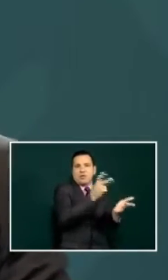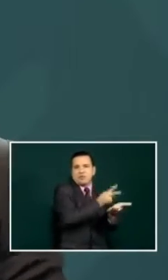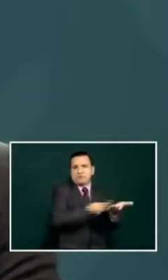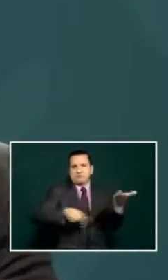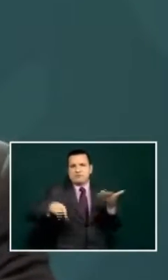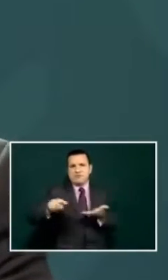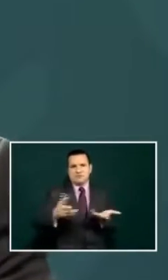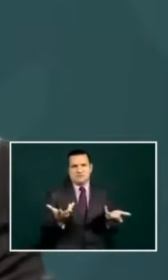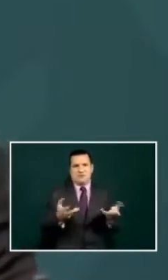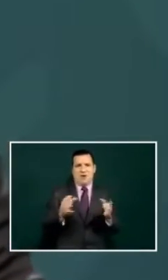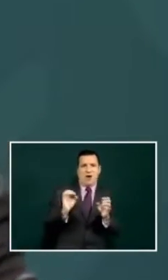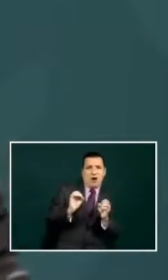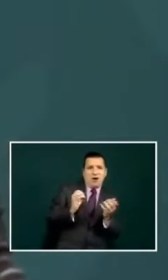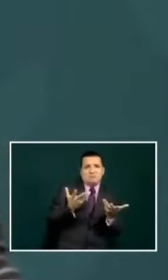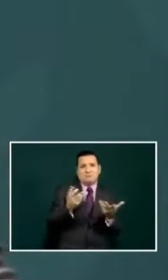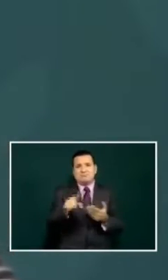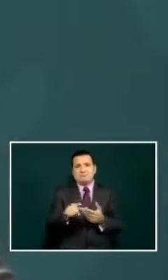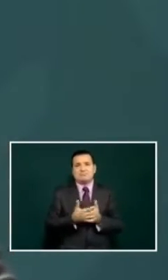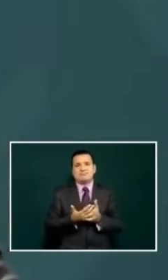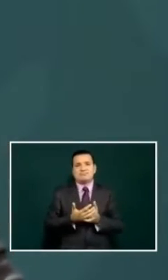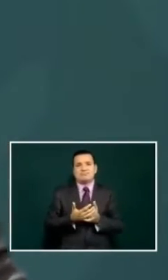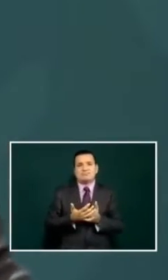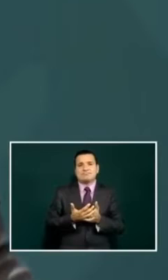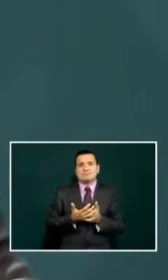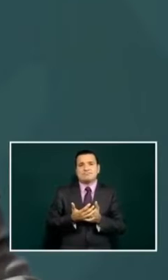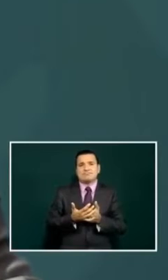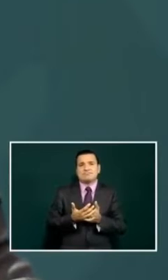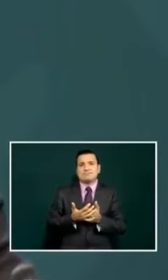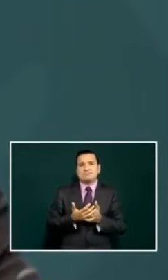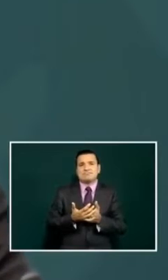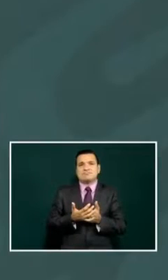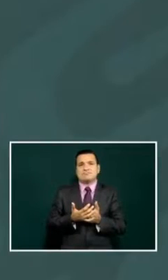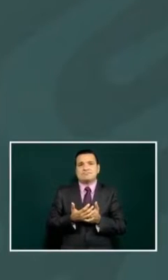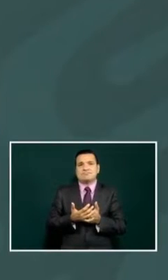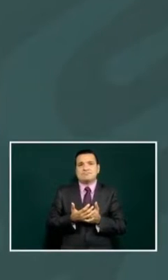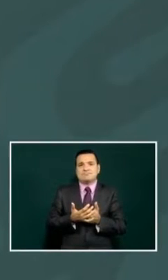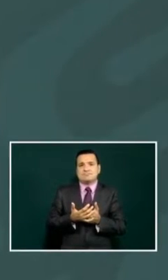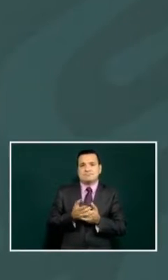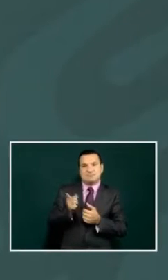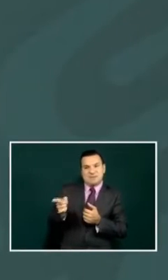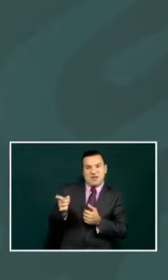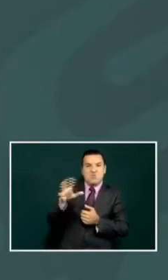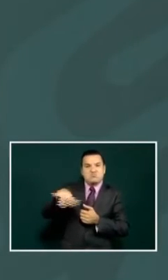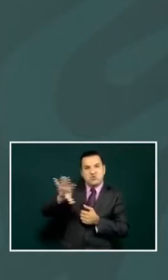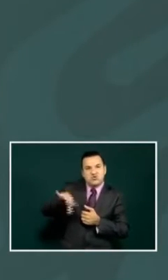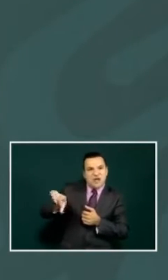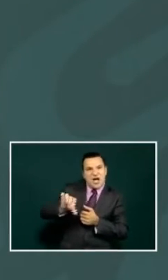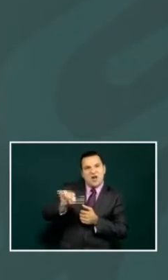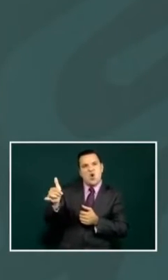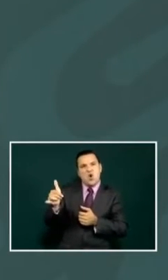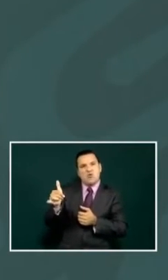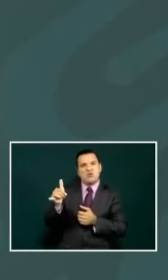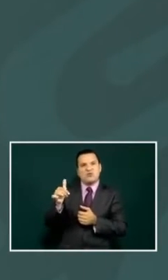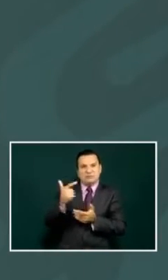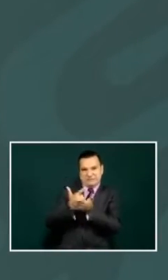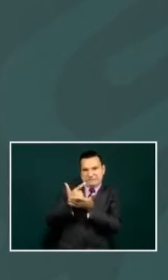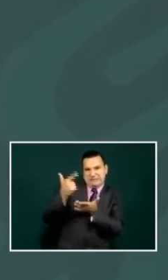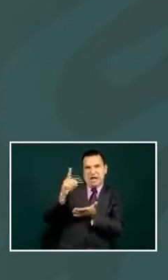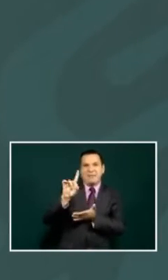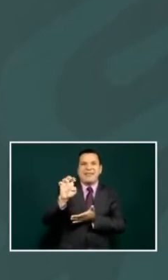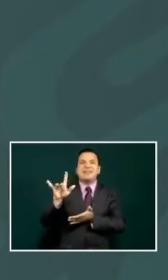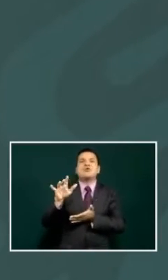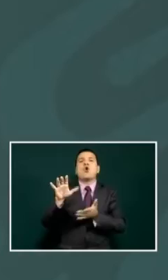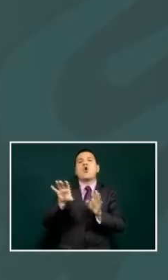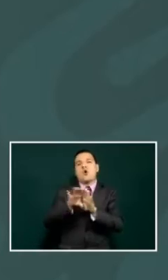or or they they had to find some other crime that would be